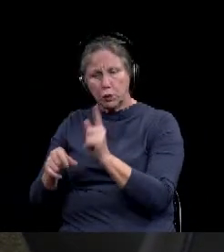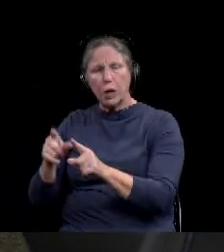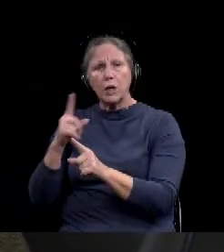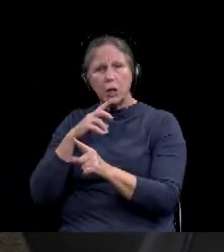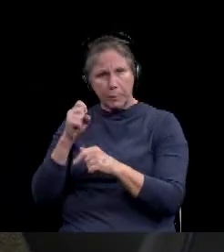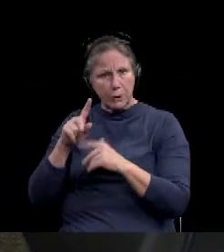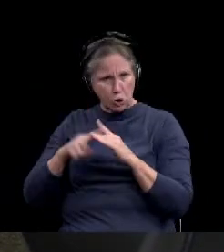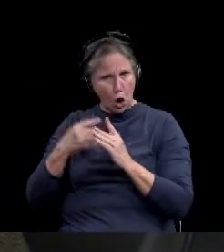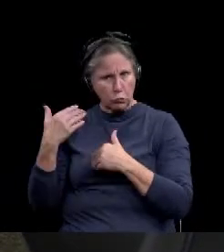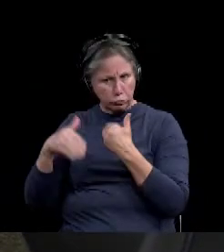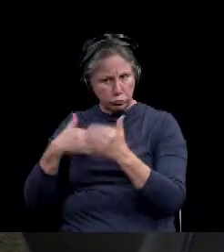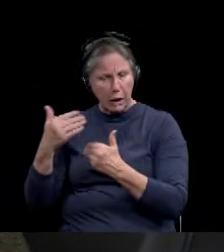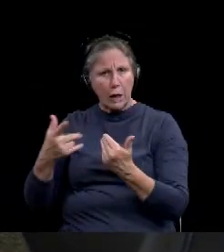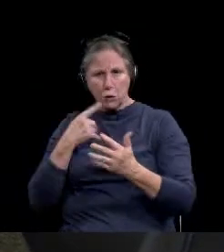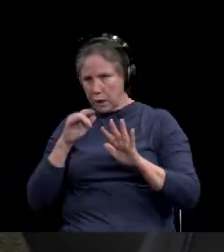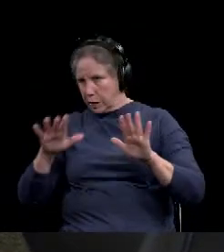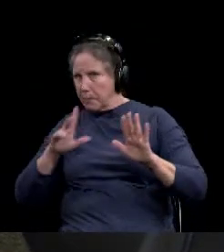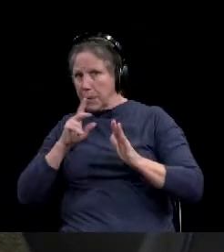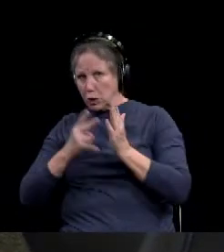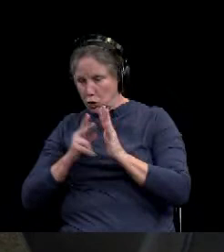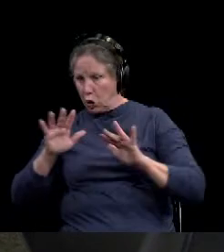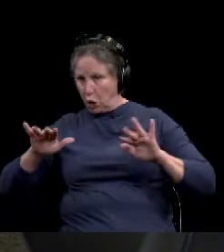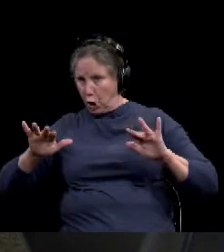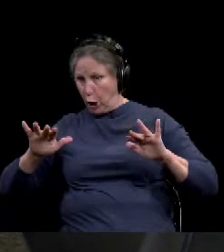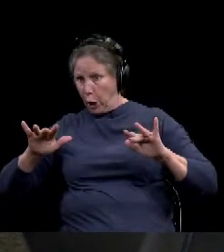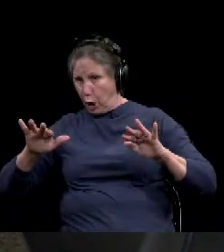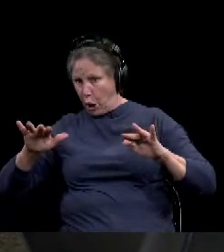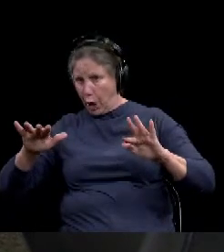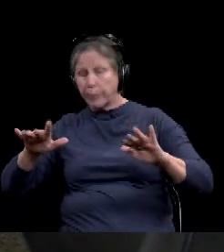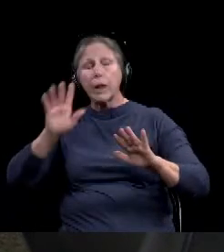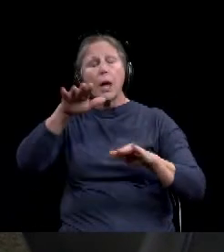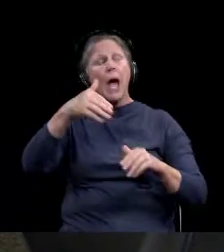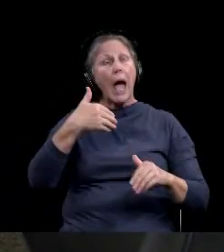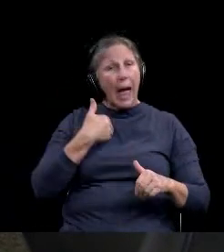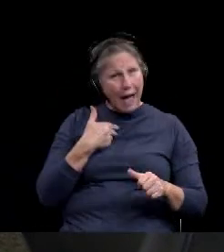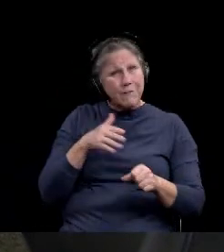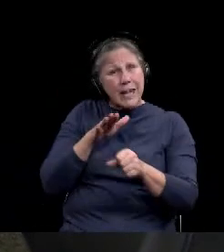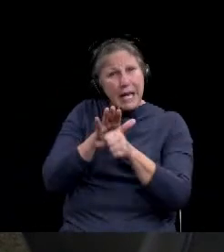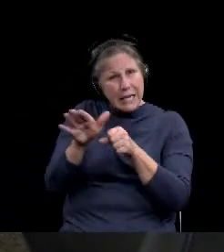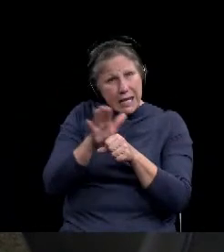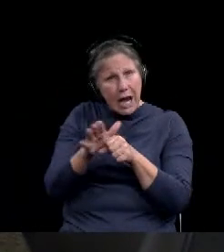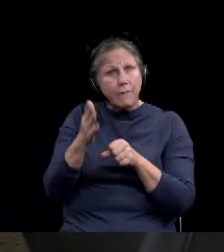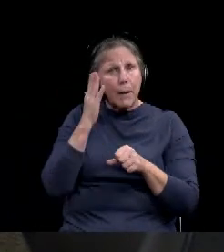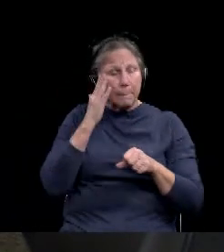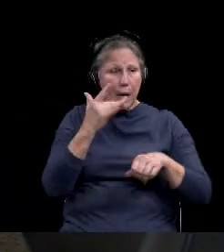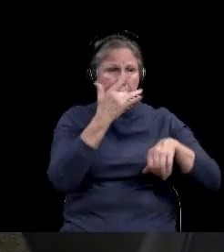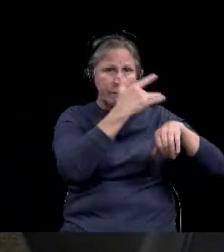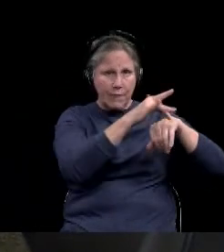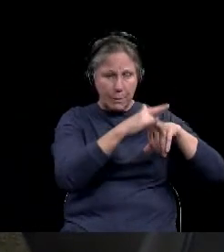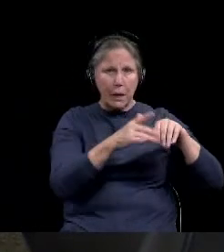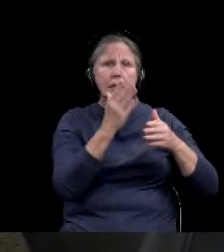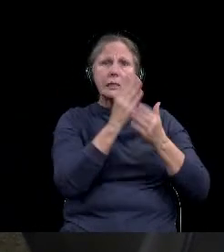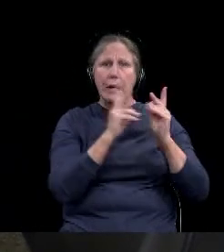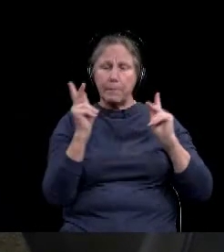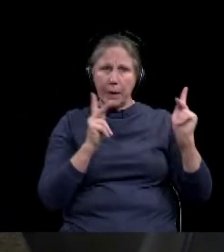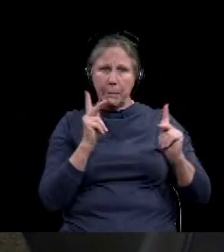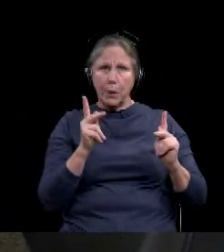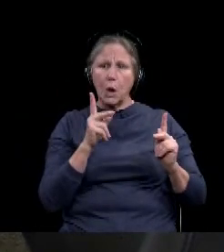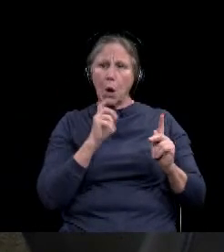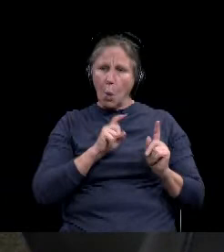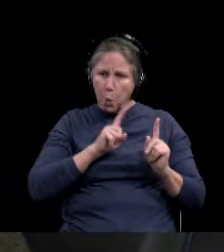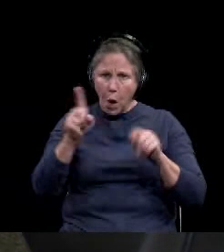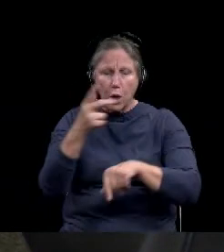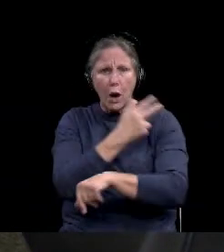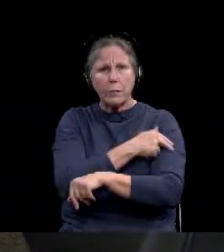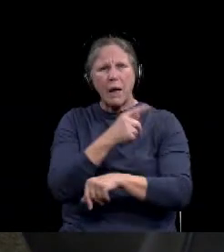little bit and balancing everything out. Um, are there enough hospital beds though? Cause we have heard from some people who are trying to go to the